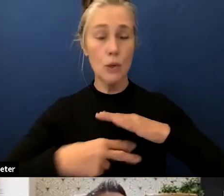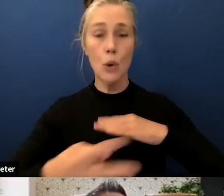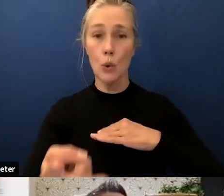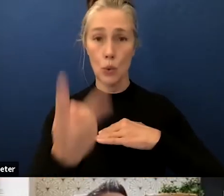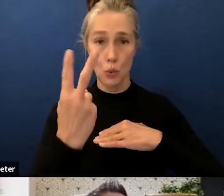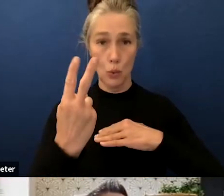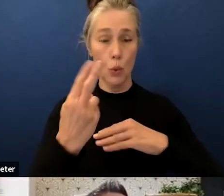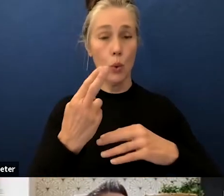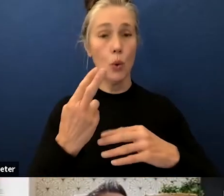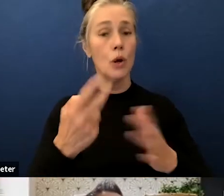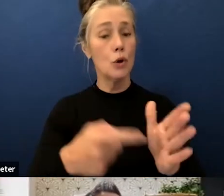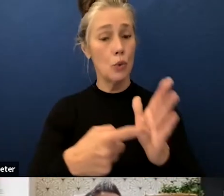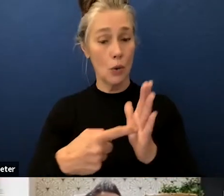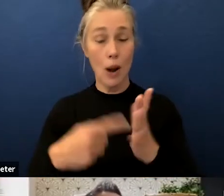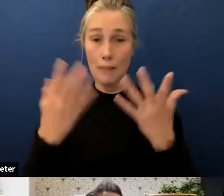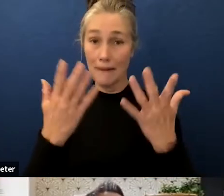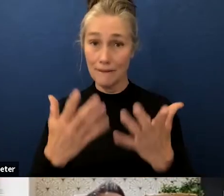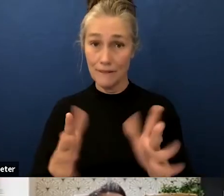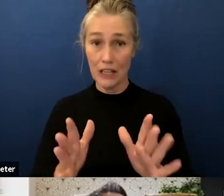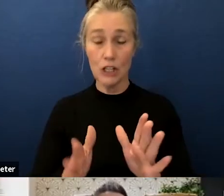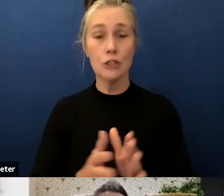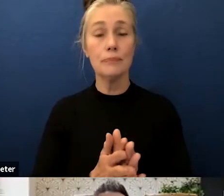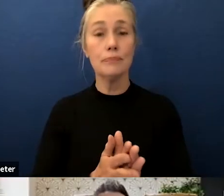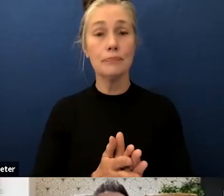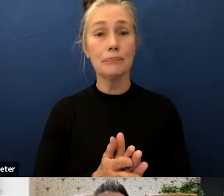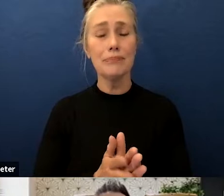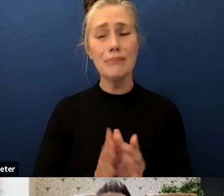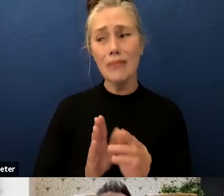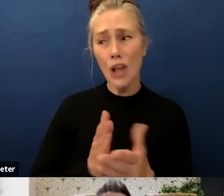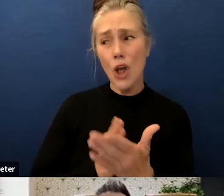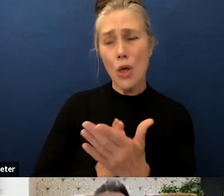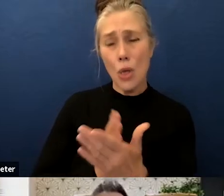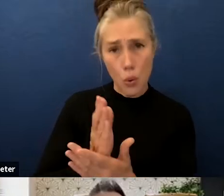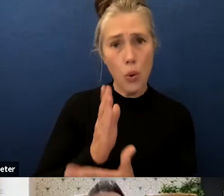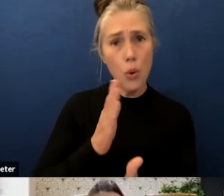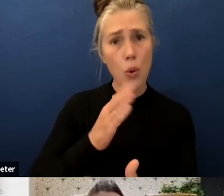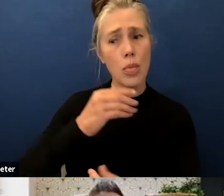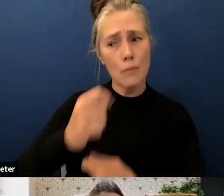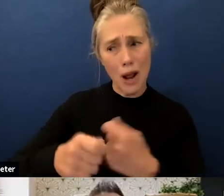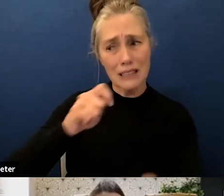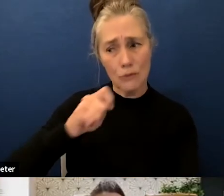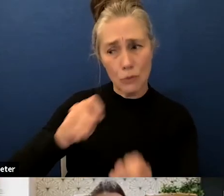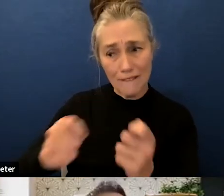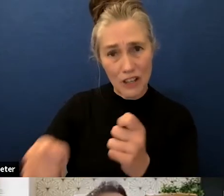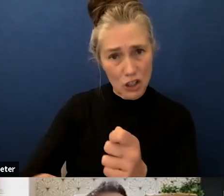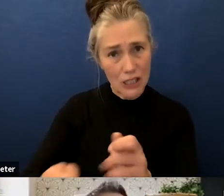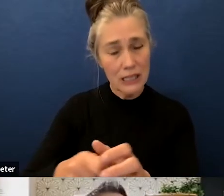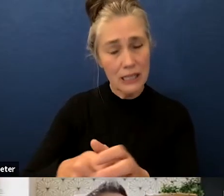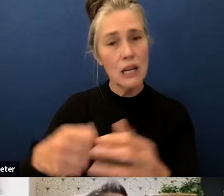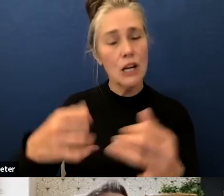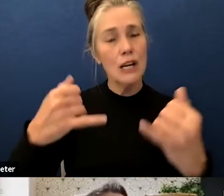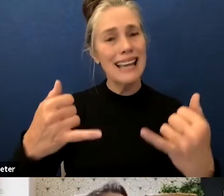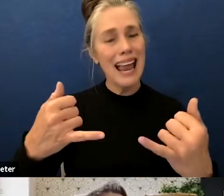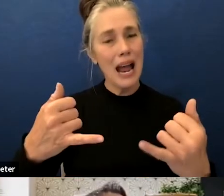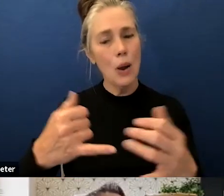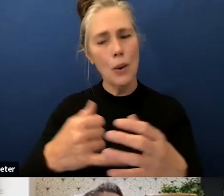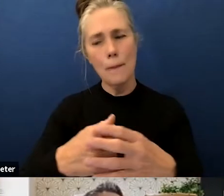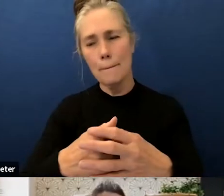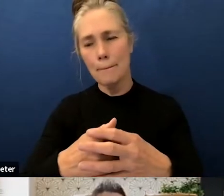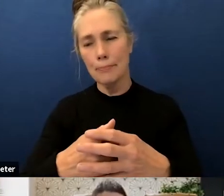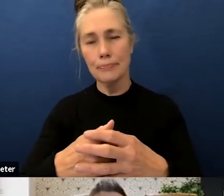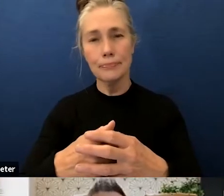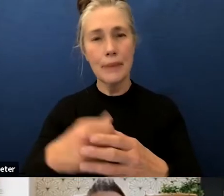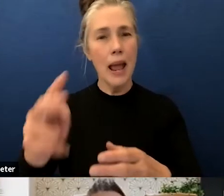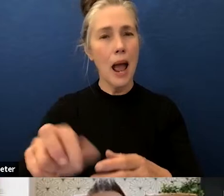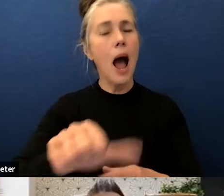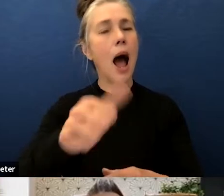um as we've gone through this process and we've made revisions we've made tweaks we've really come down to uh these